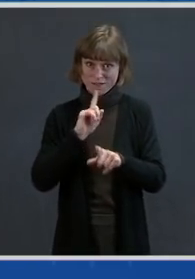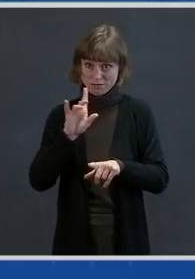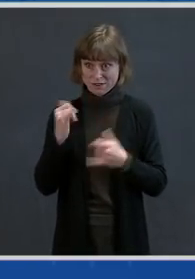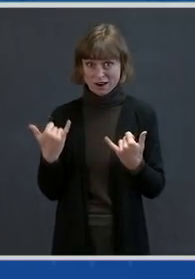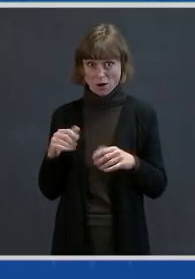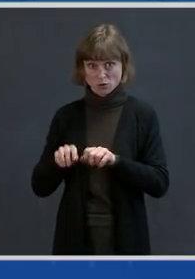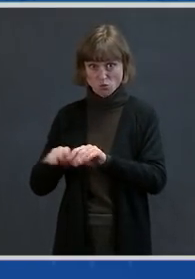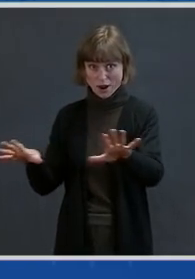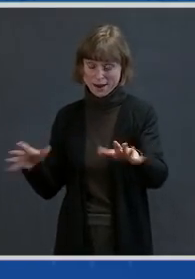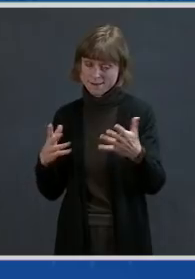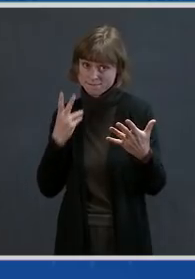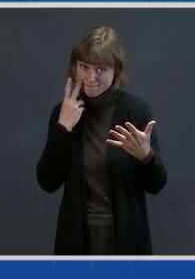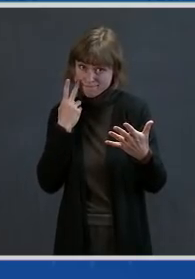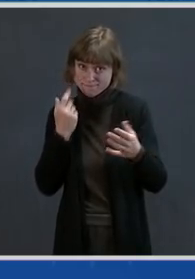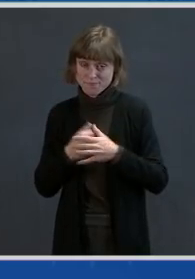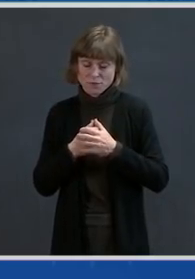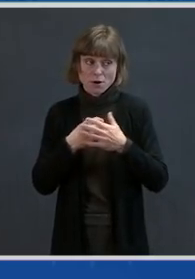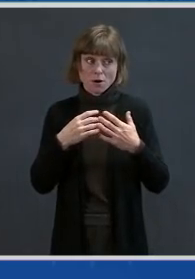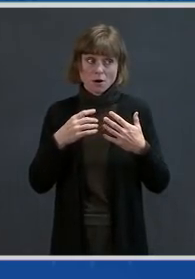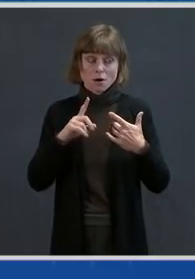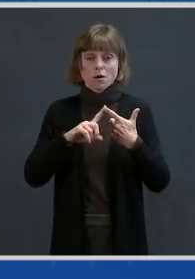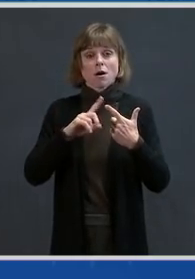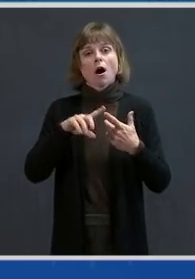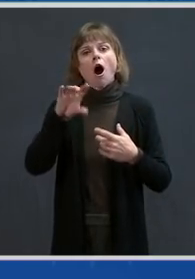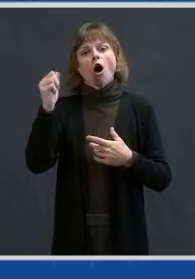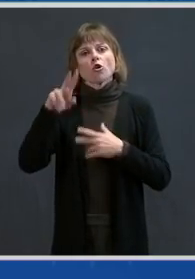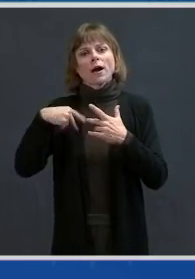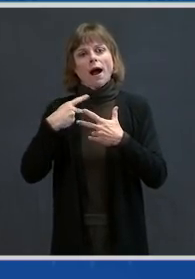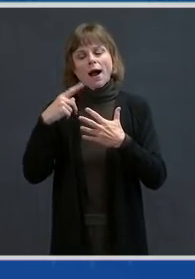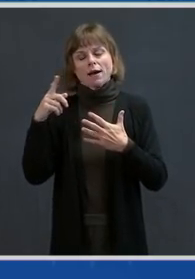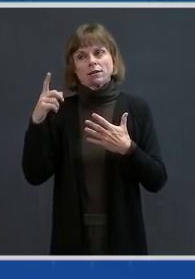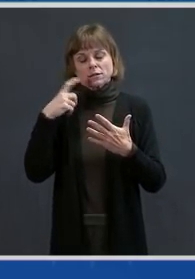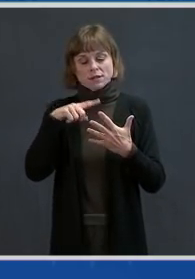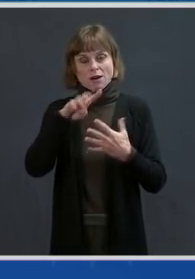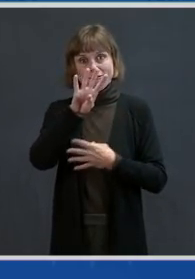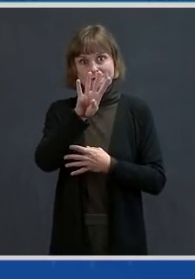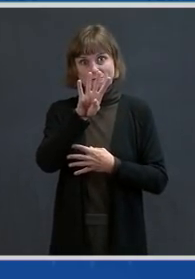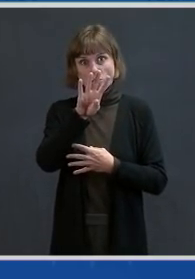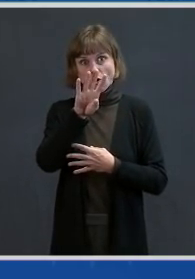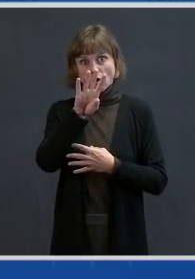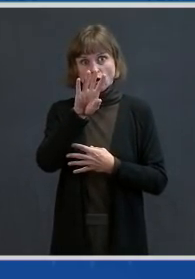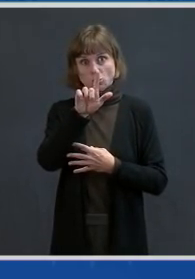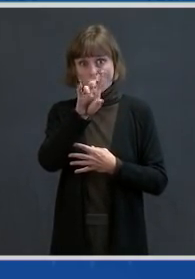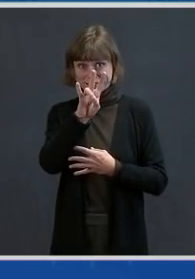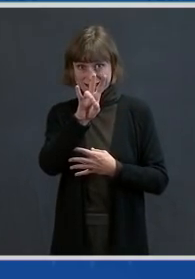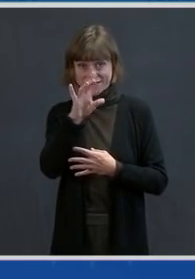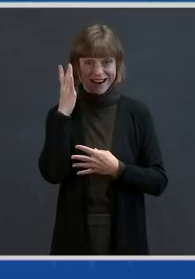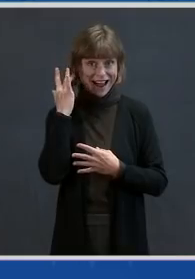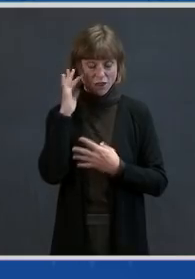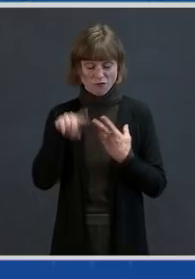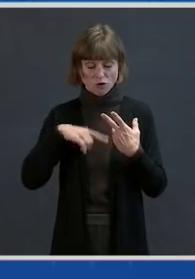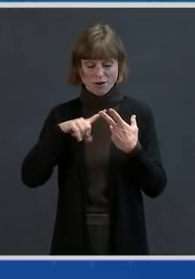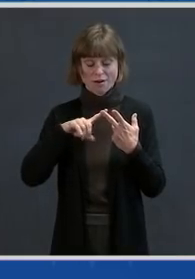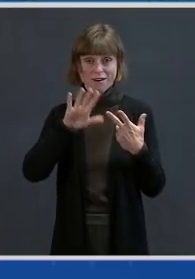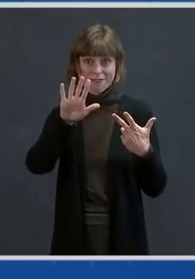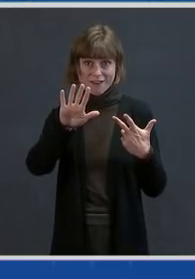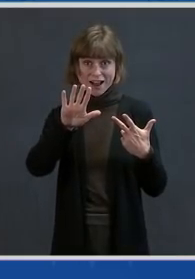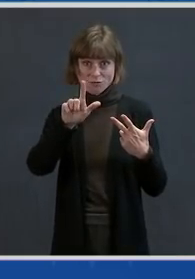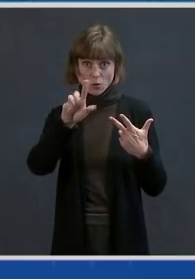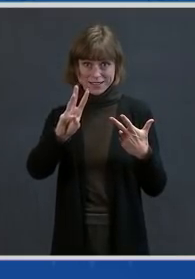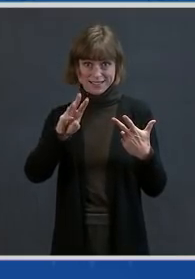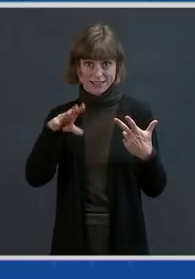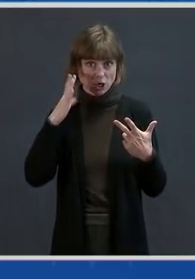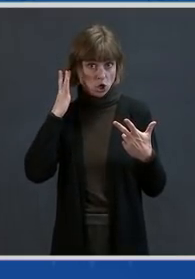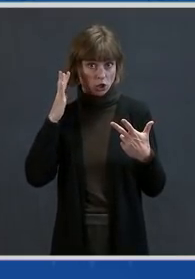that Dr. Walensky mentioned, the 427 in California, the 526 in New York. We